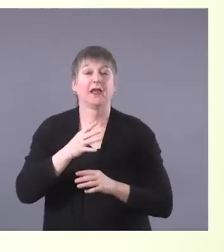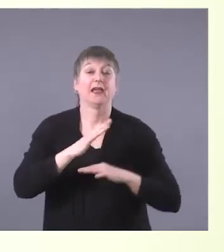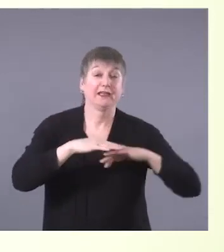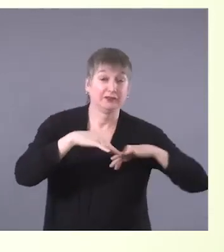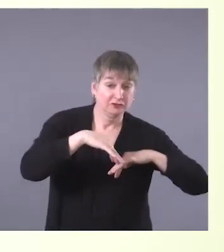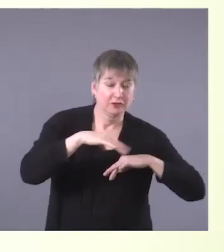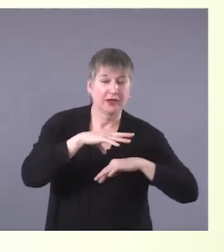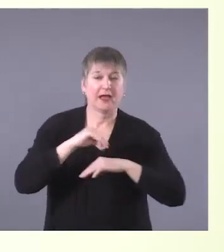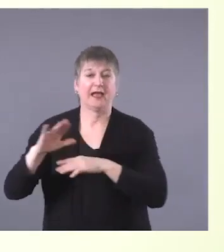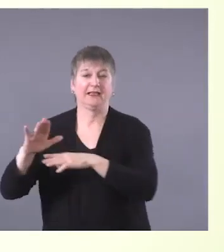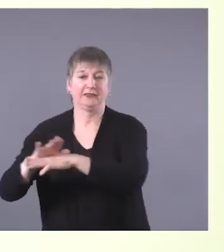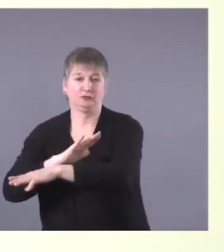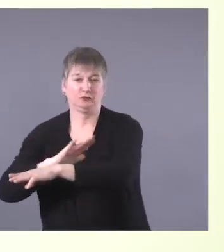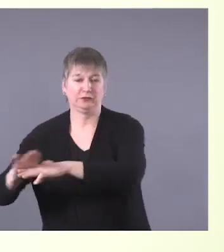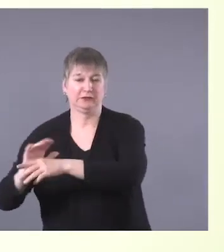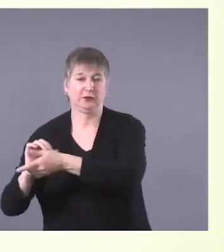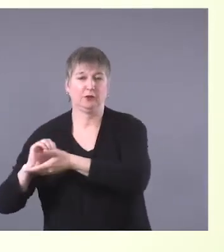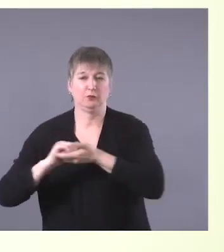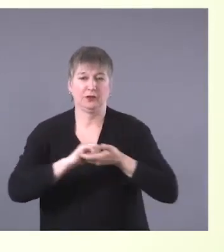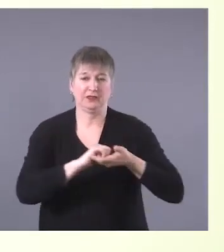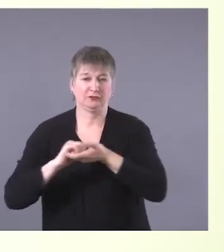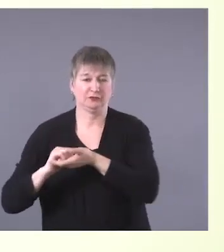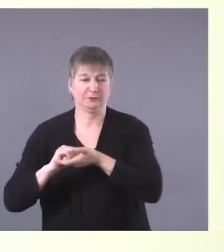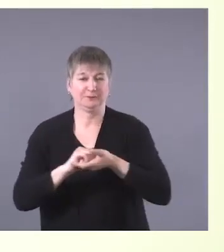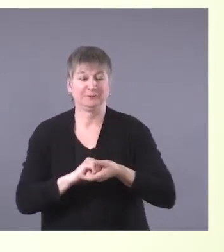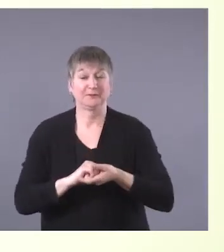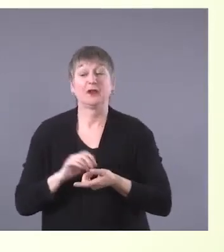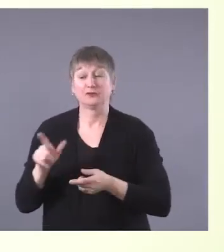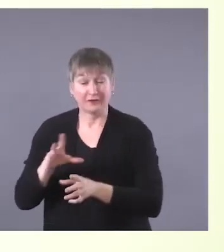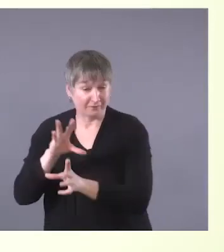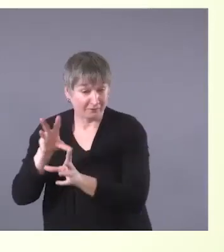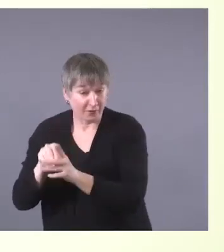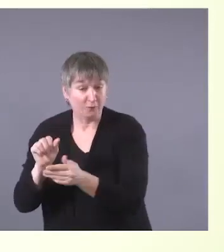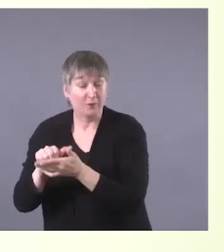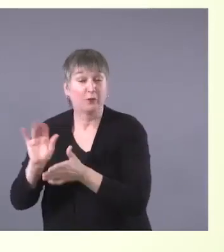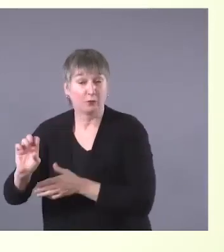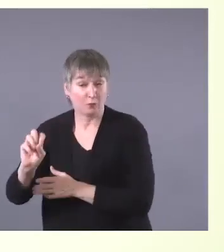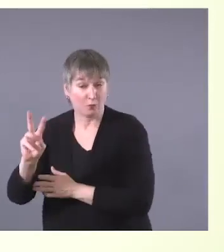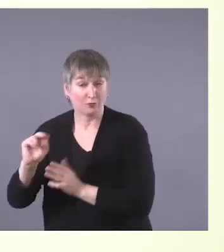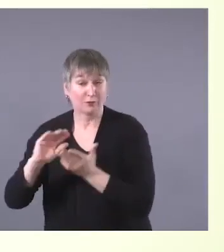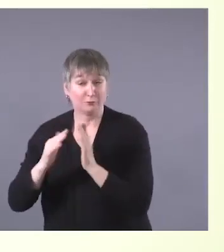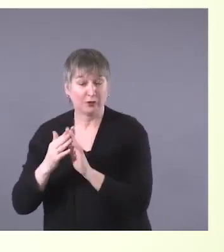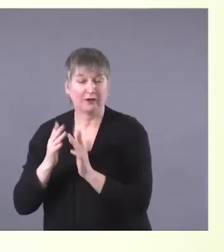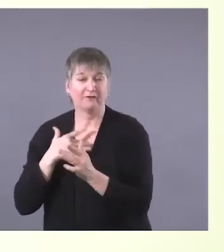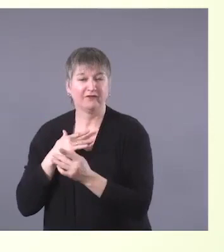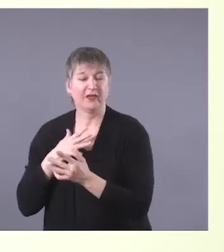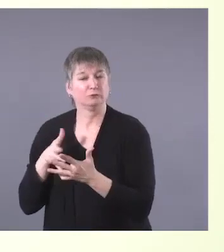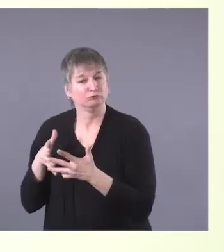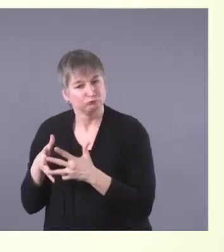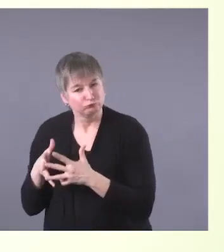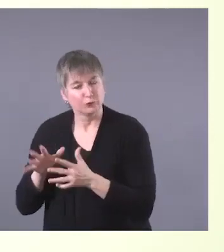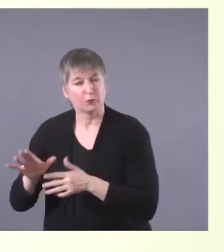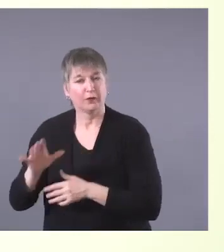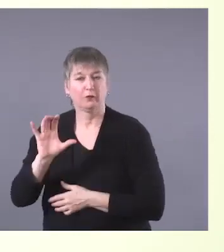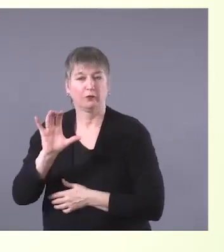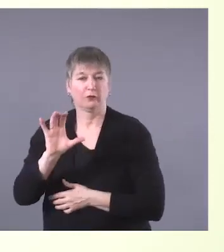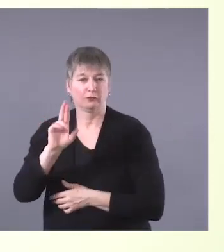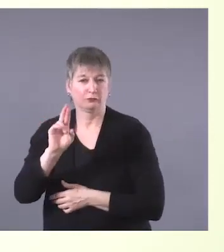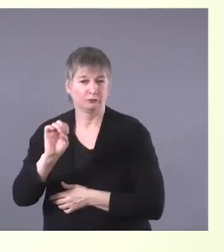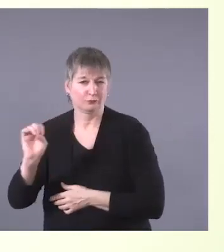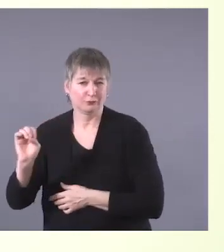Crystal is involved with her community, which keeps her connected with her Cree culture. Thank you, Crystal and Megan, for